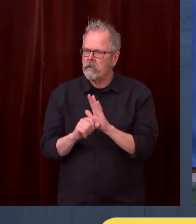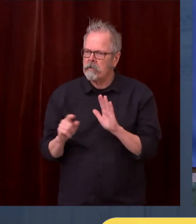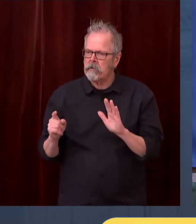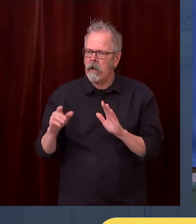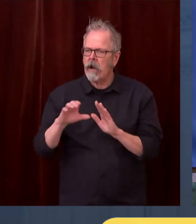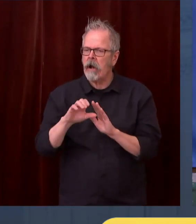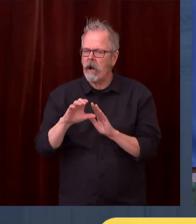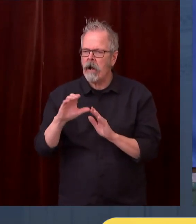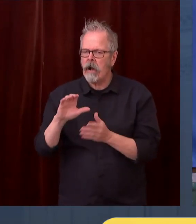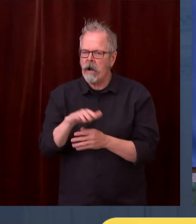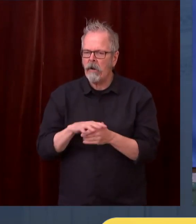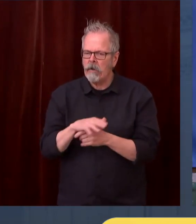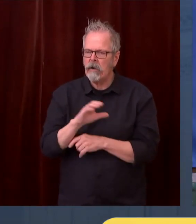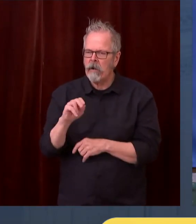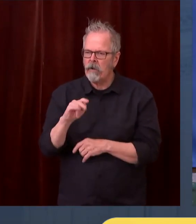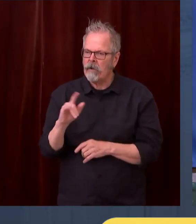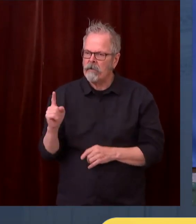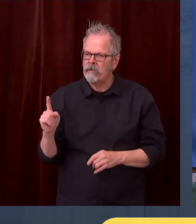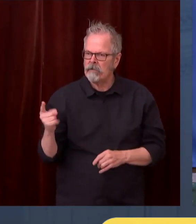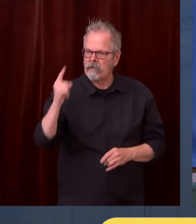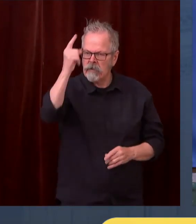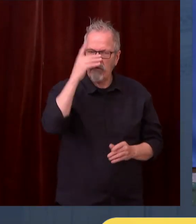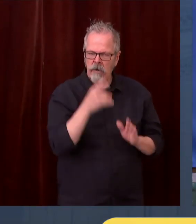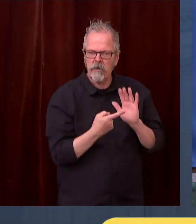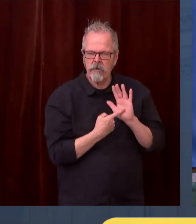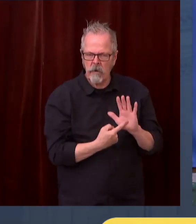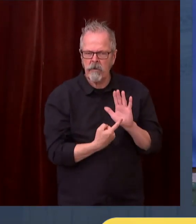that's going to happen. I'm like the scorer at the referee's table.